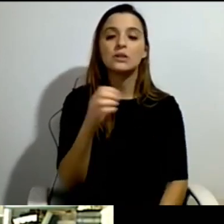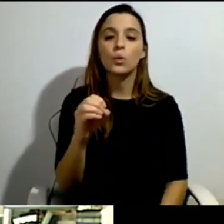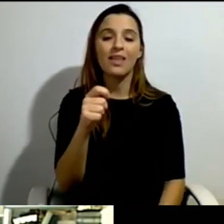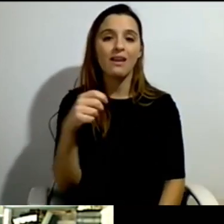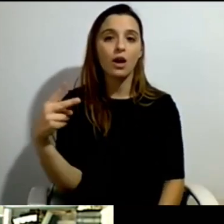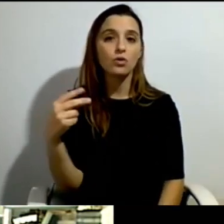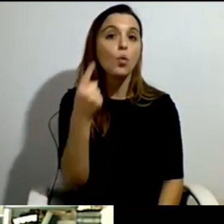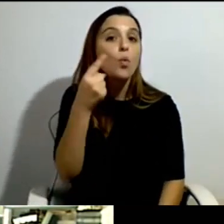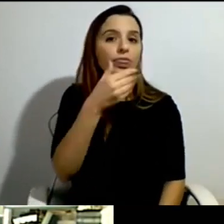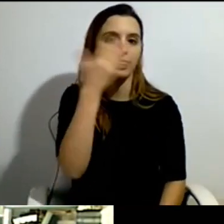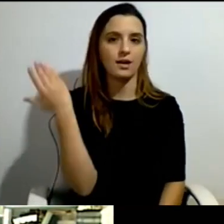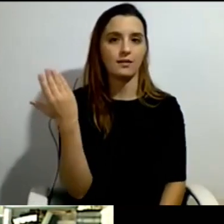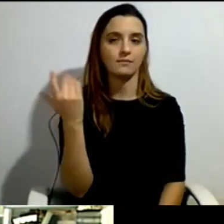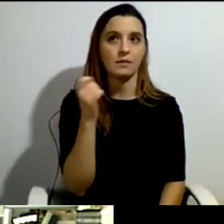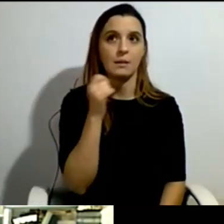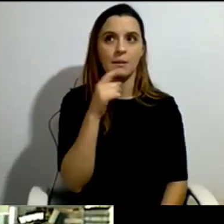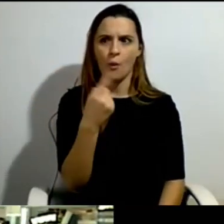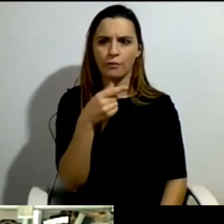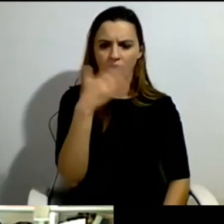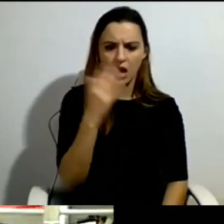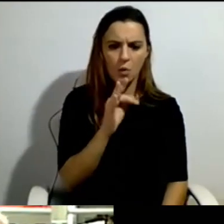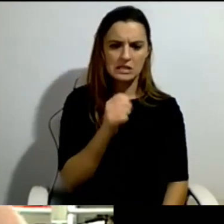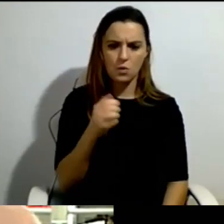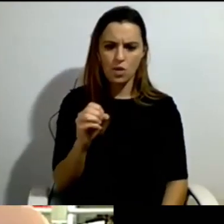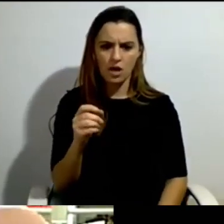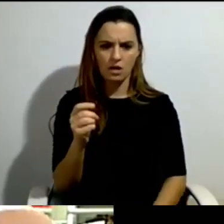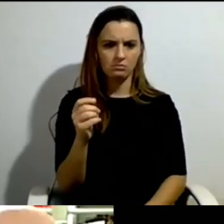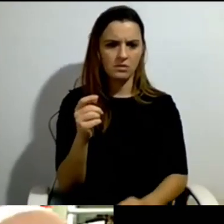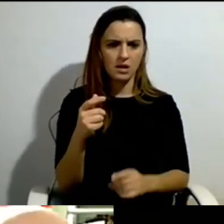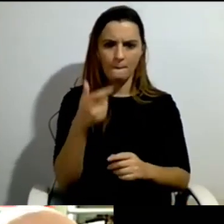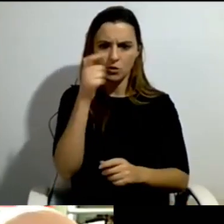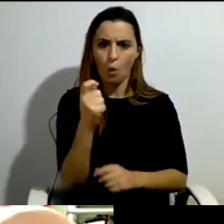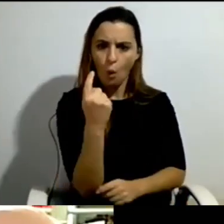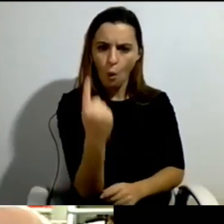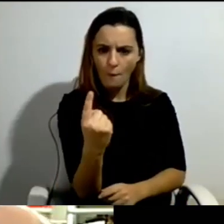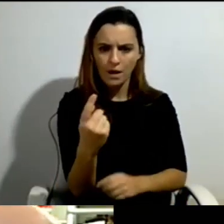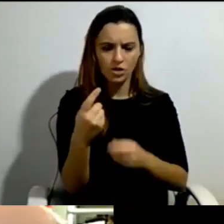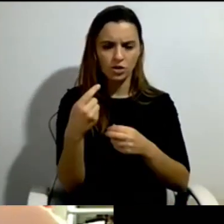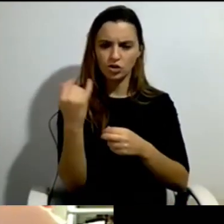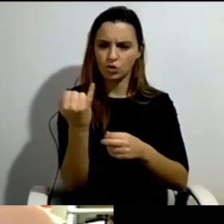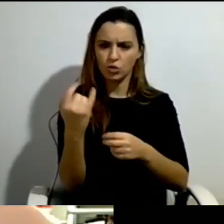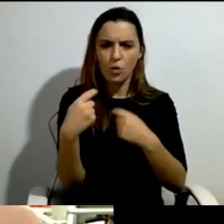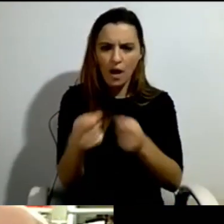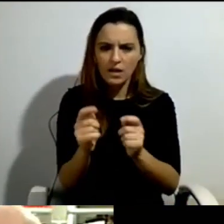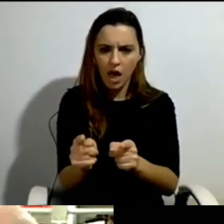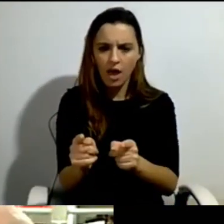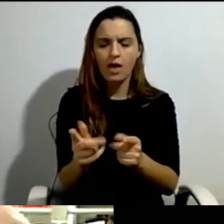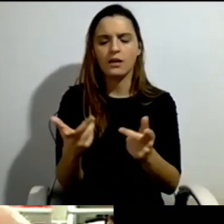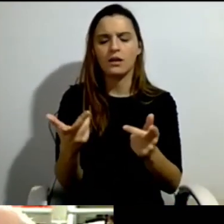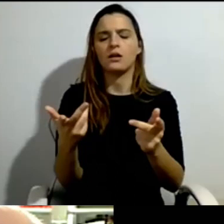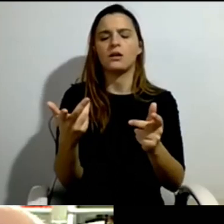place in a nice hotel, for instance, it's quite a good money. Or if you compare it to the salaries of